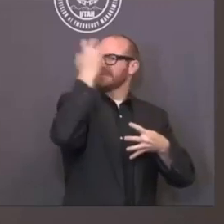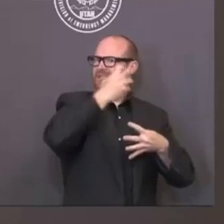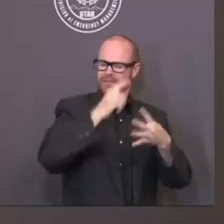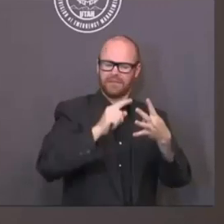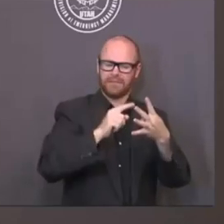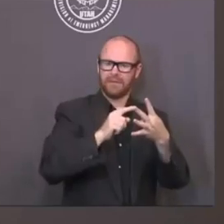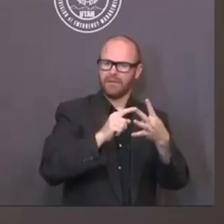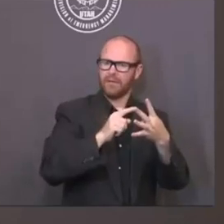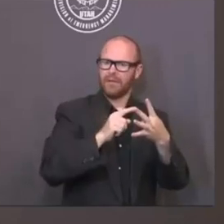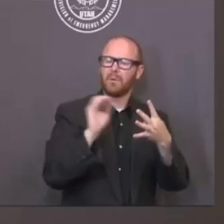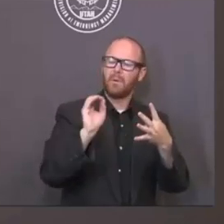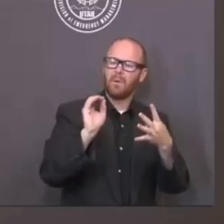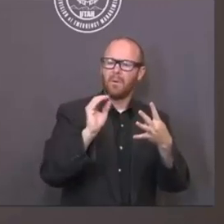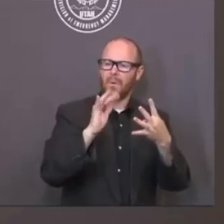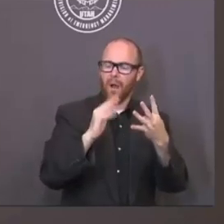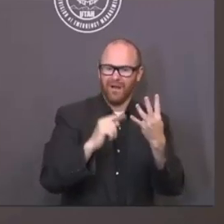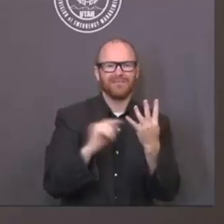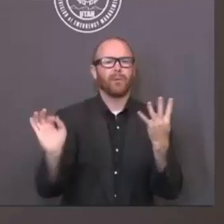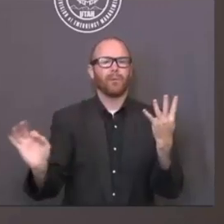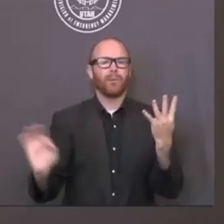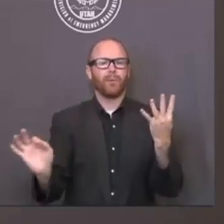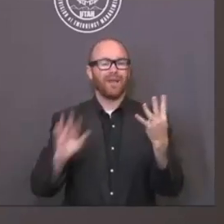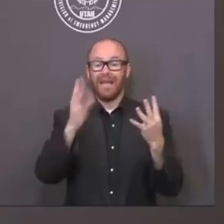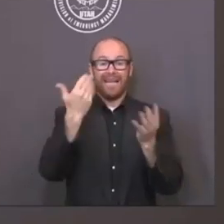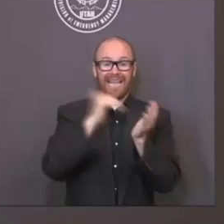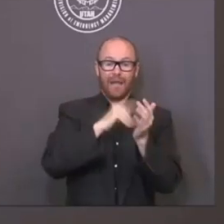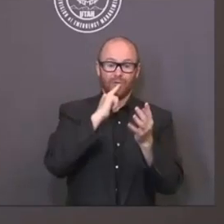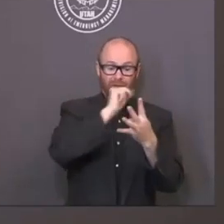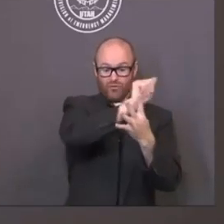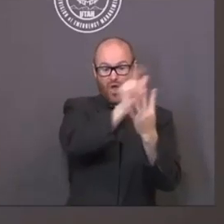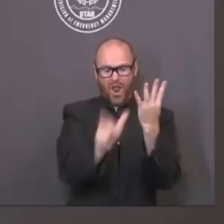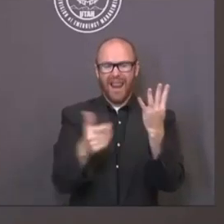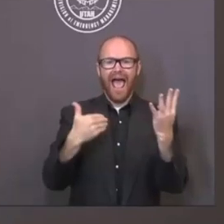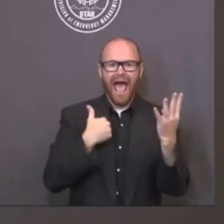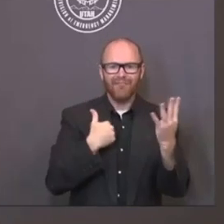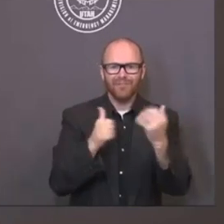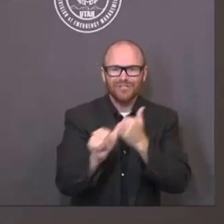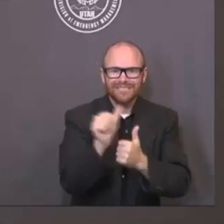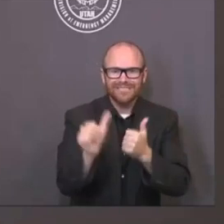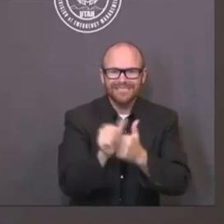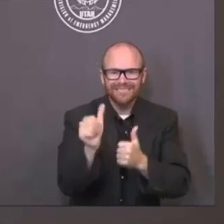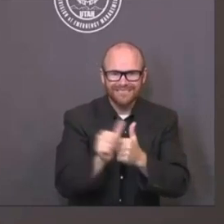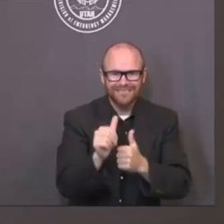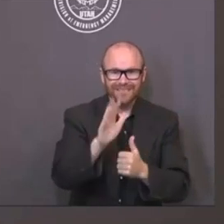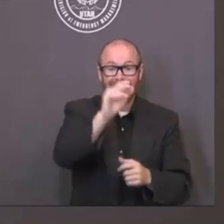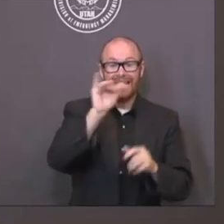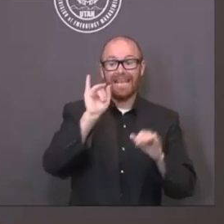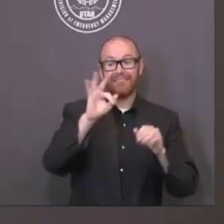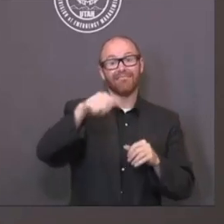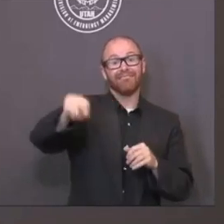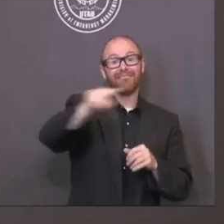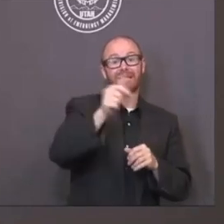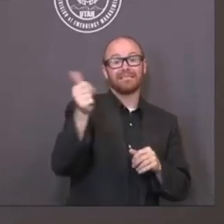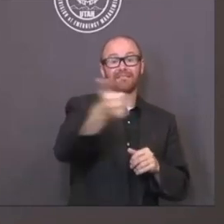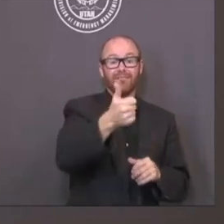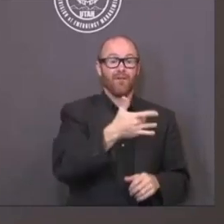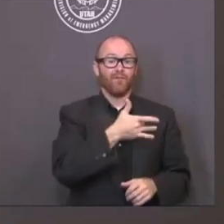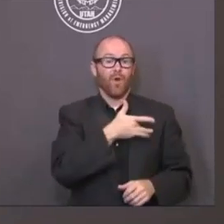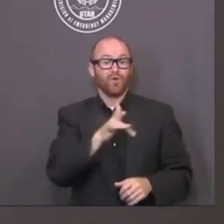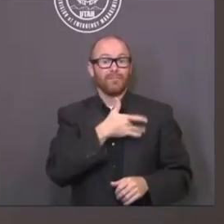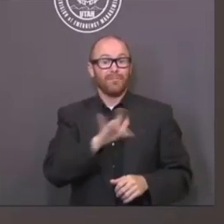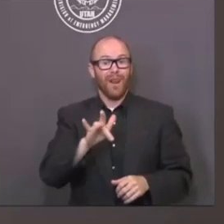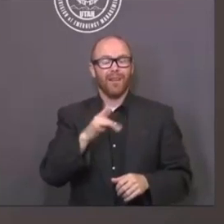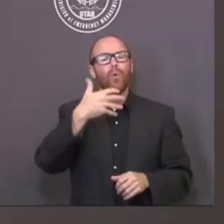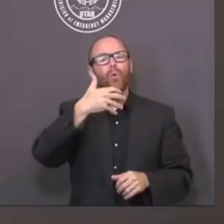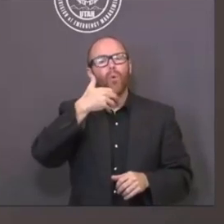they all have risk. And we've certainly said with our vulnerable populations that it's still red for you guys. There's a risk out